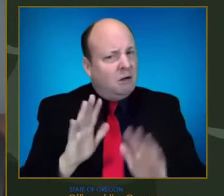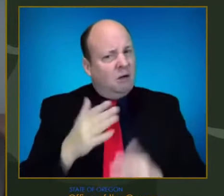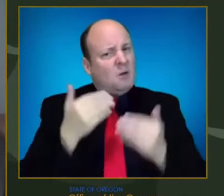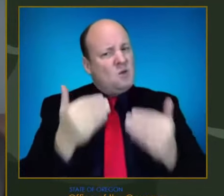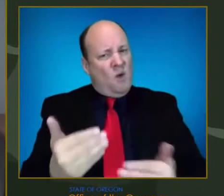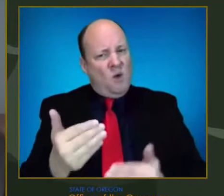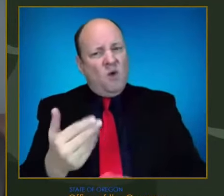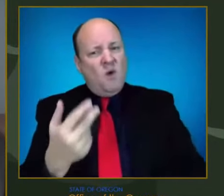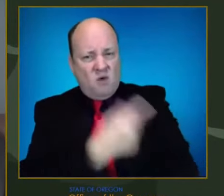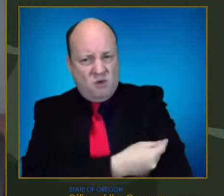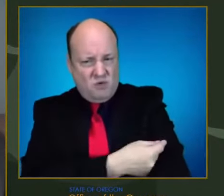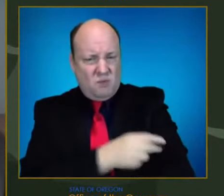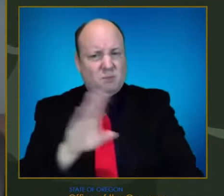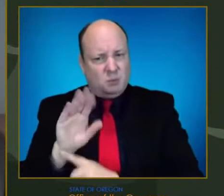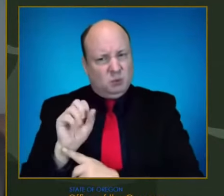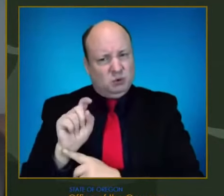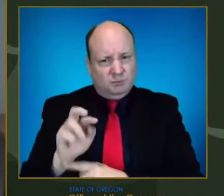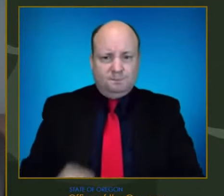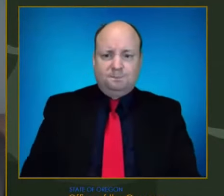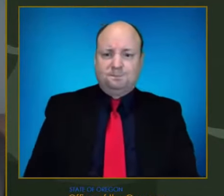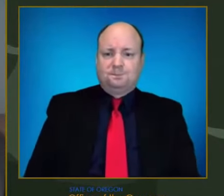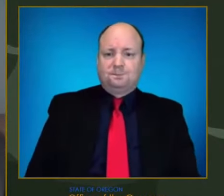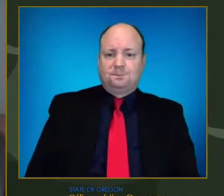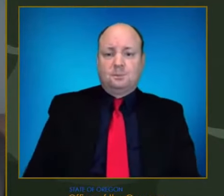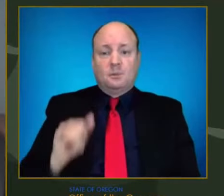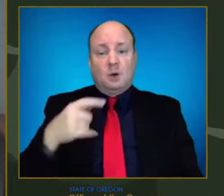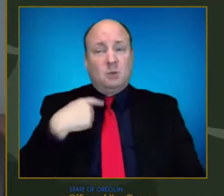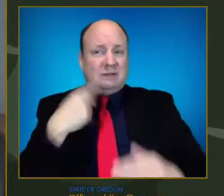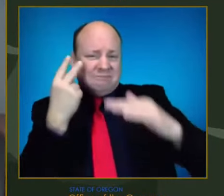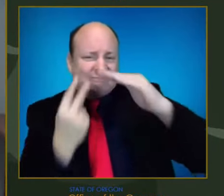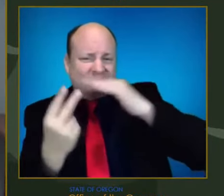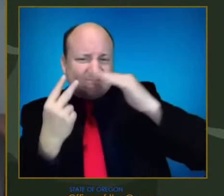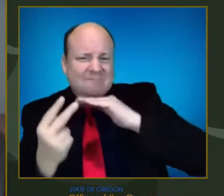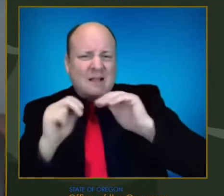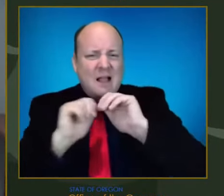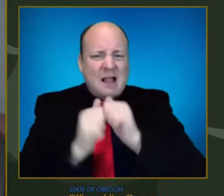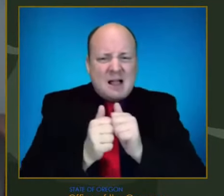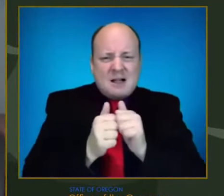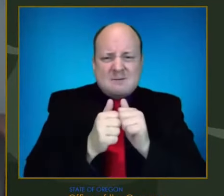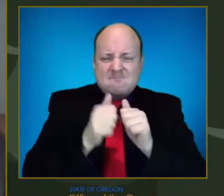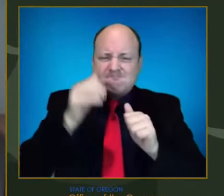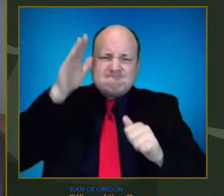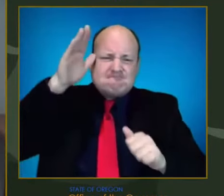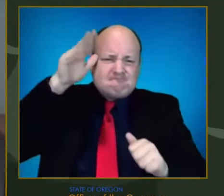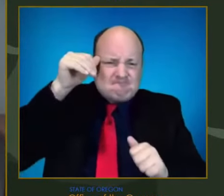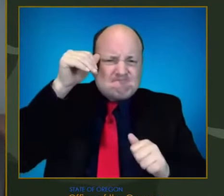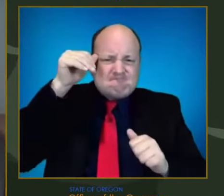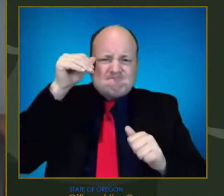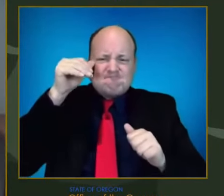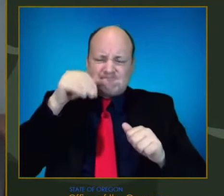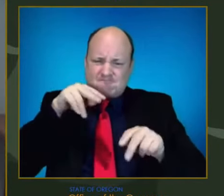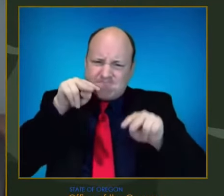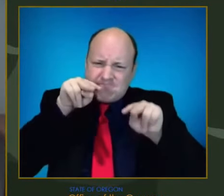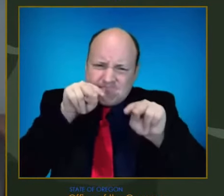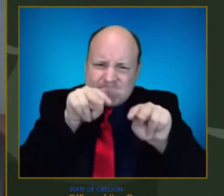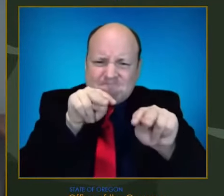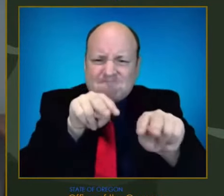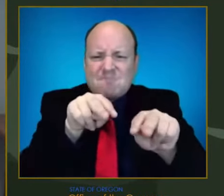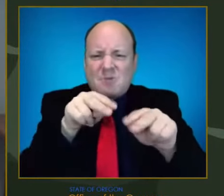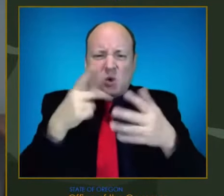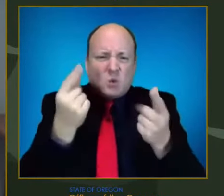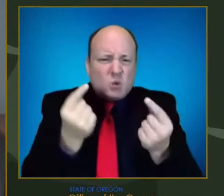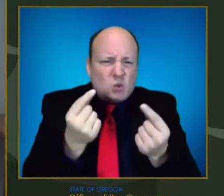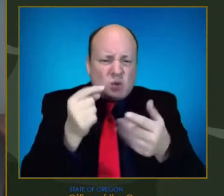coming. And now we must double down on following the measures that we know will keep us as safe as possible.